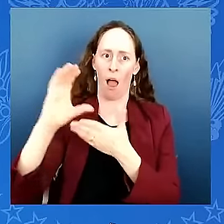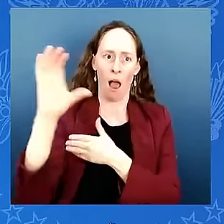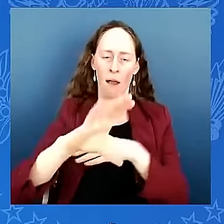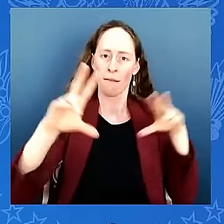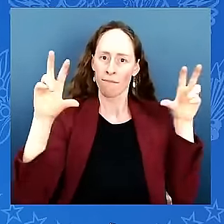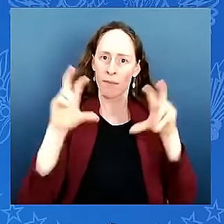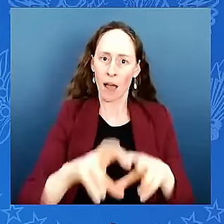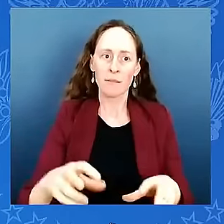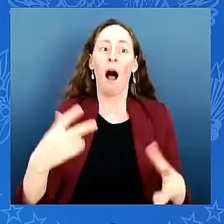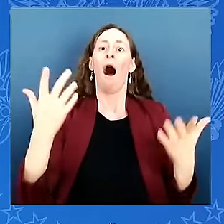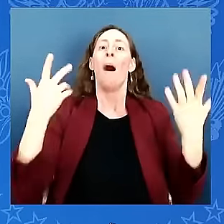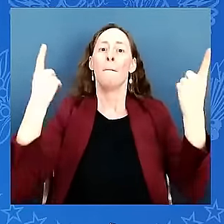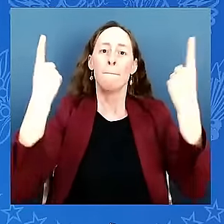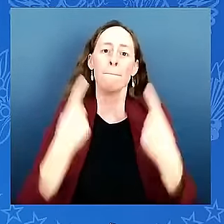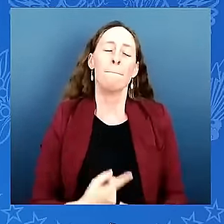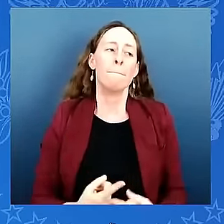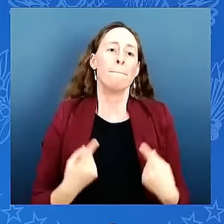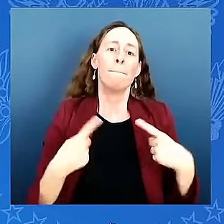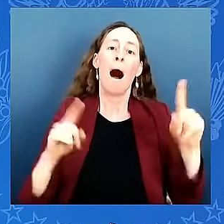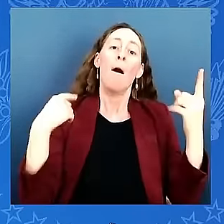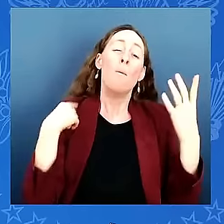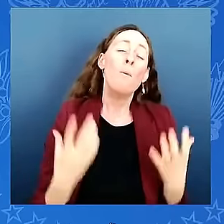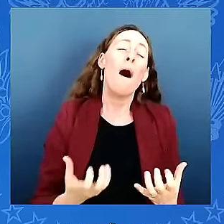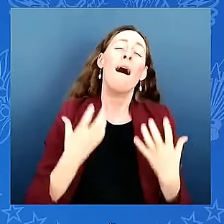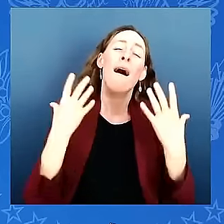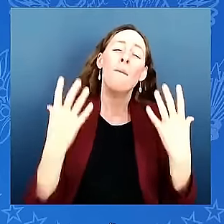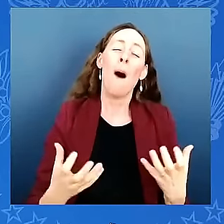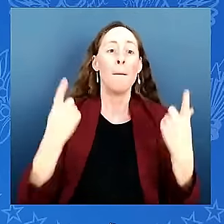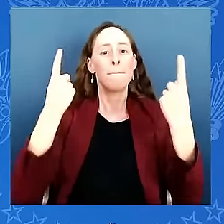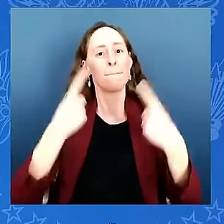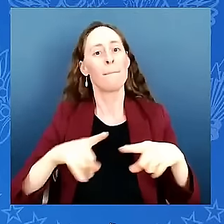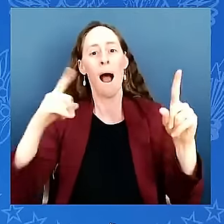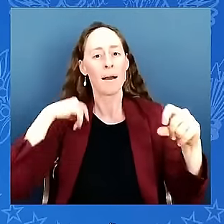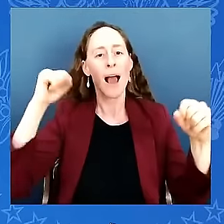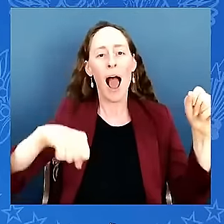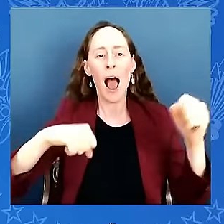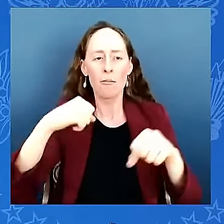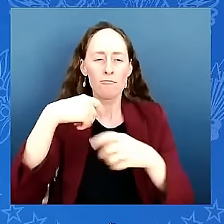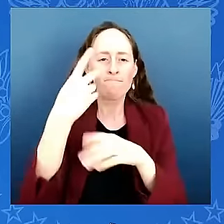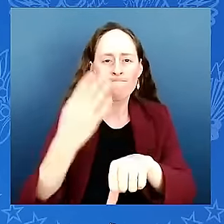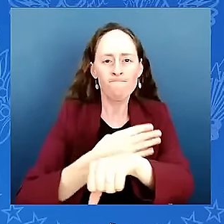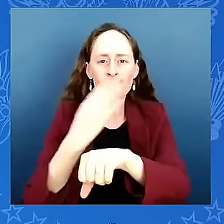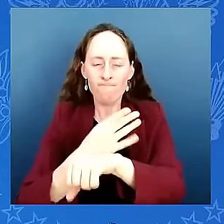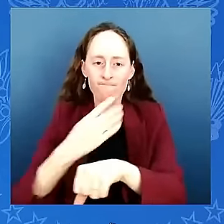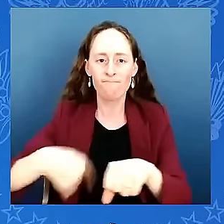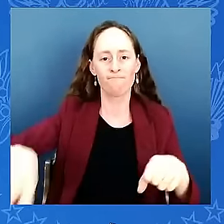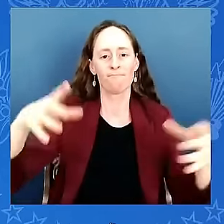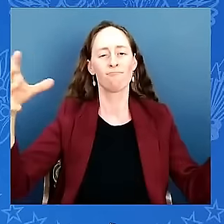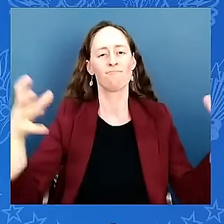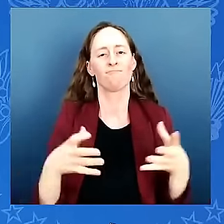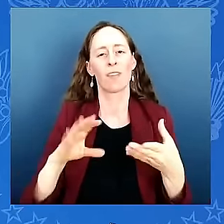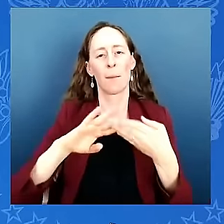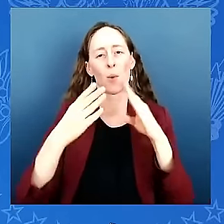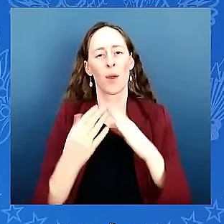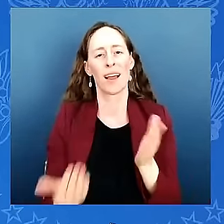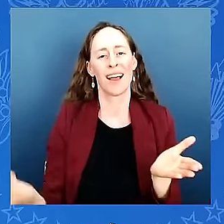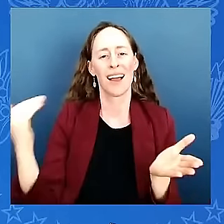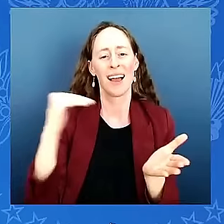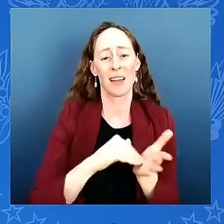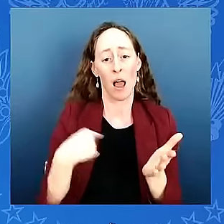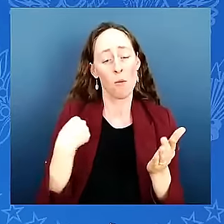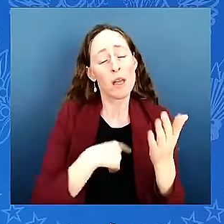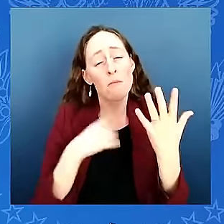a reality our community has been asking for this for decades and it would never have happened without your funding